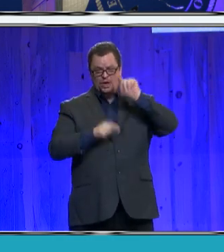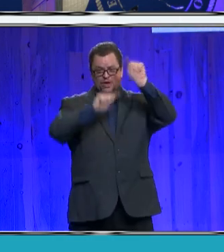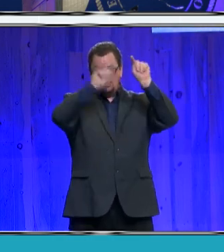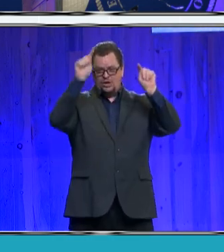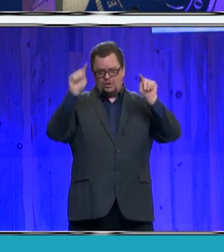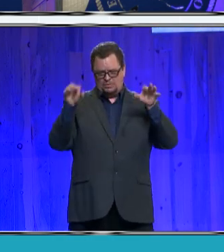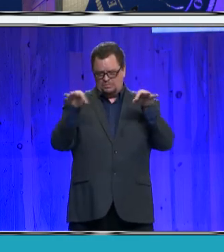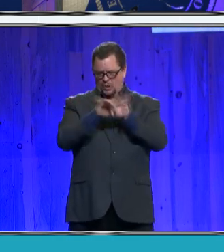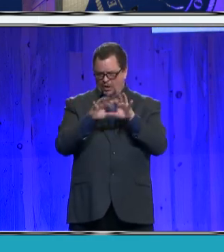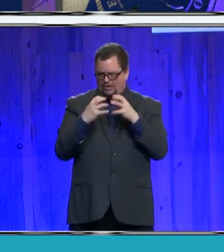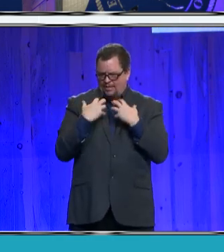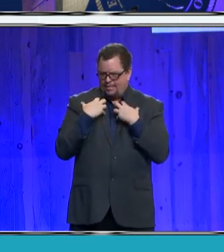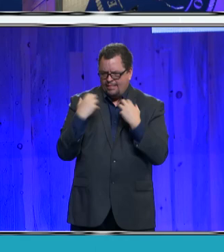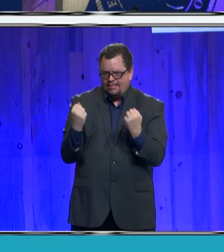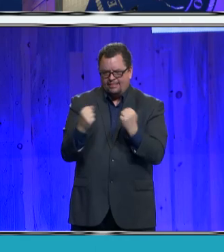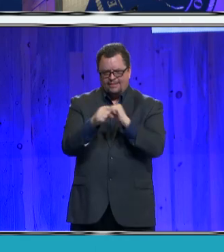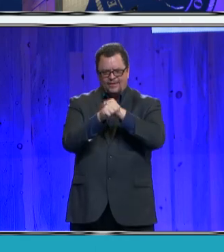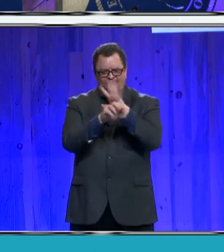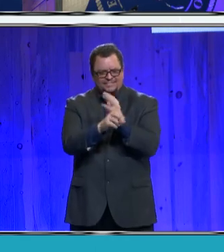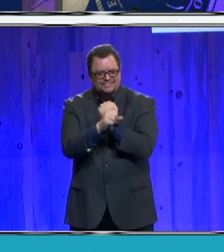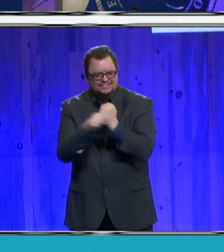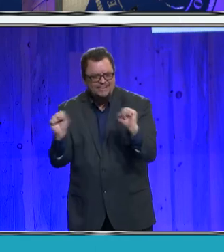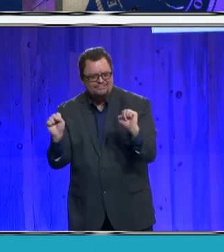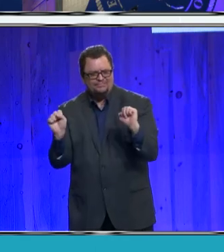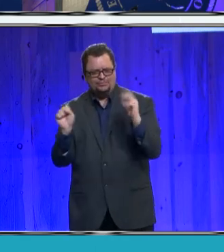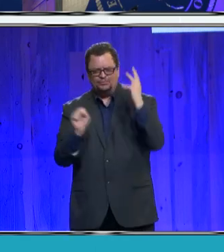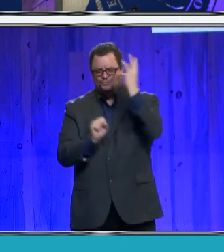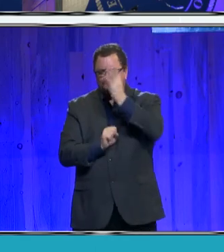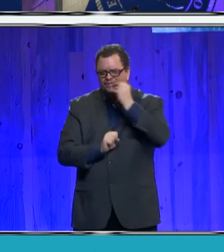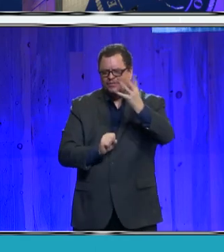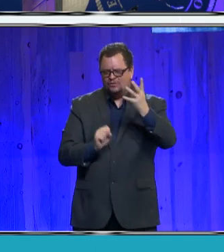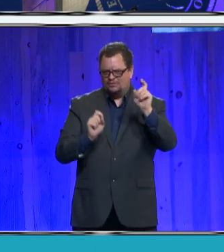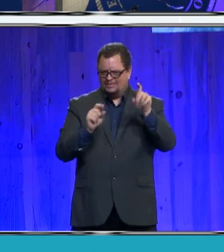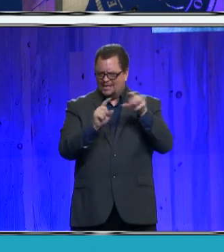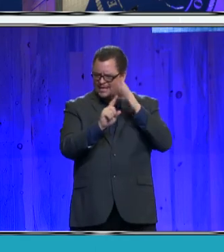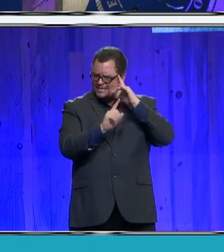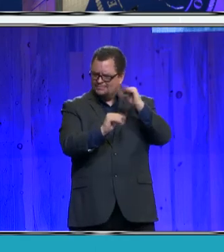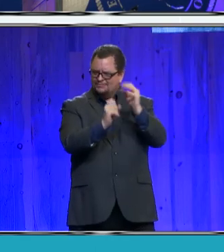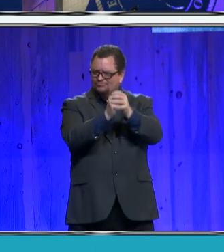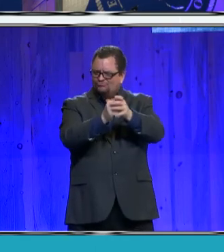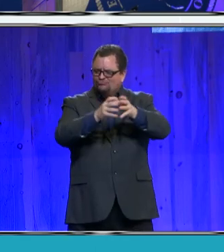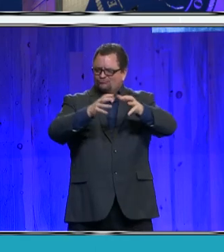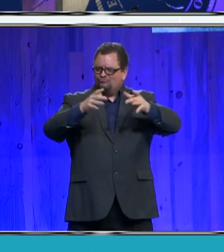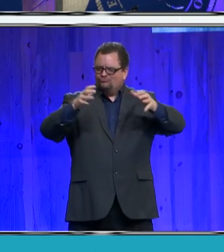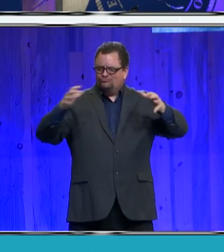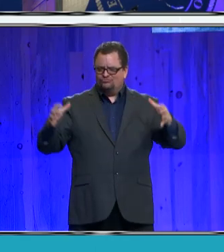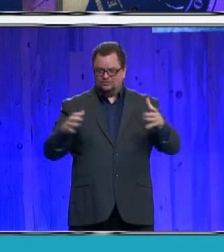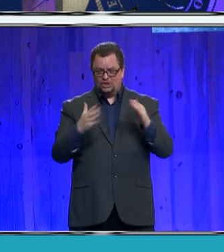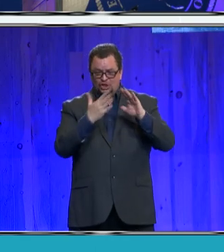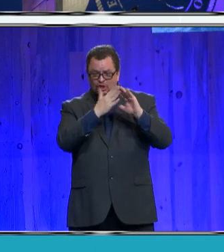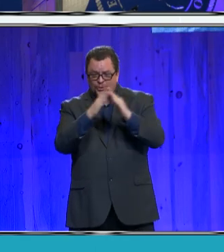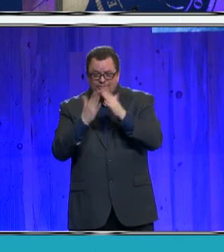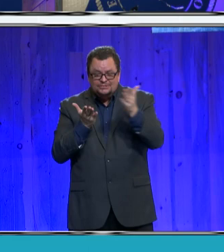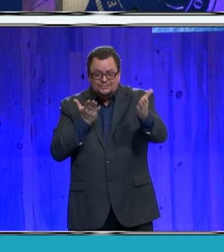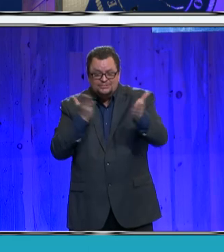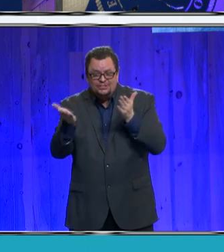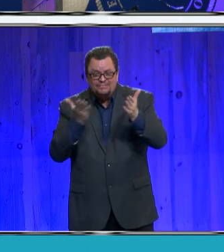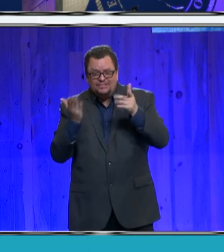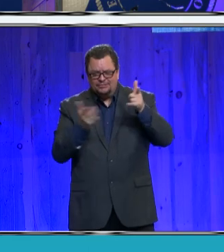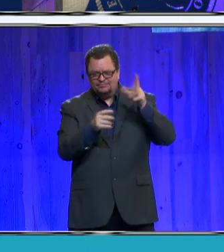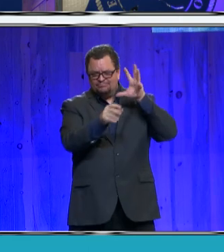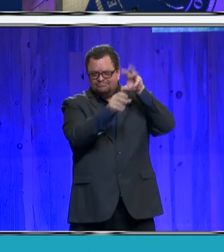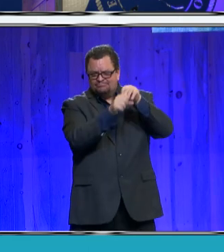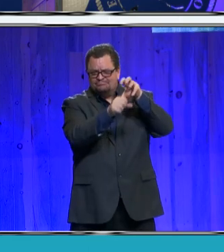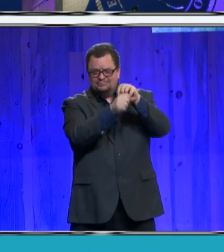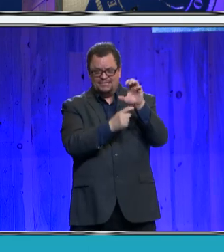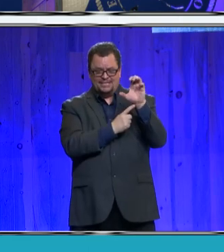safety, and our offerings grow as we grow. Our Community Services Department has added the Kane Ranch and Santa Fe